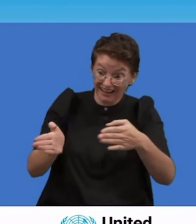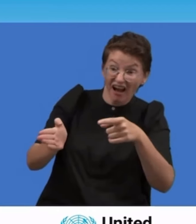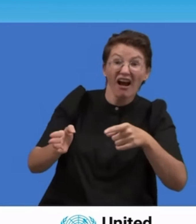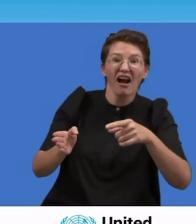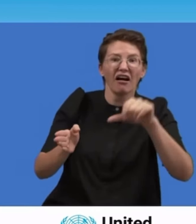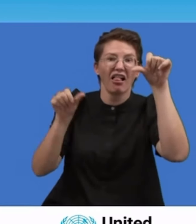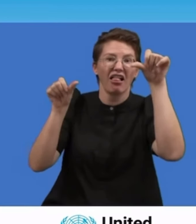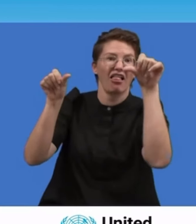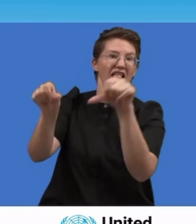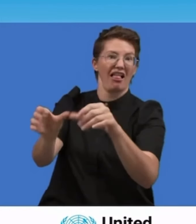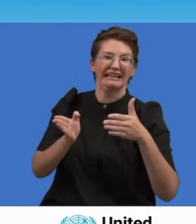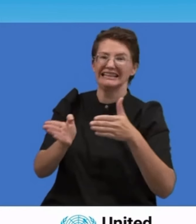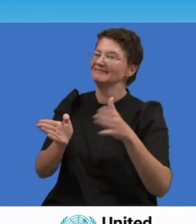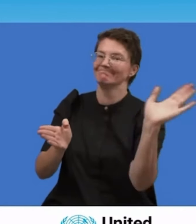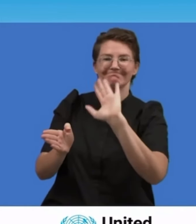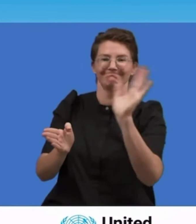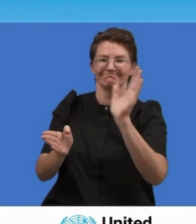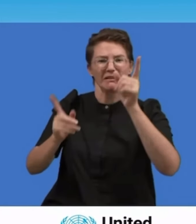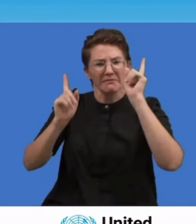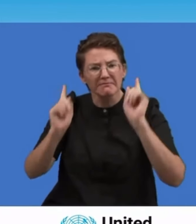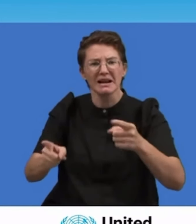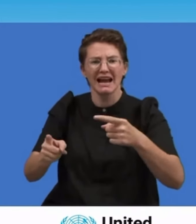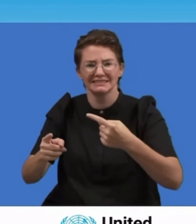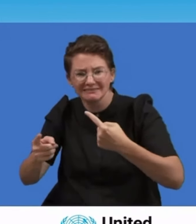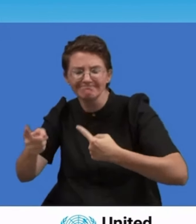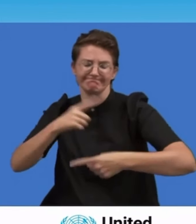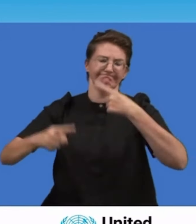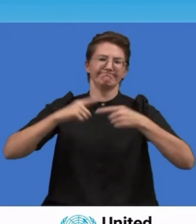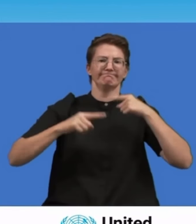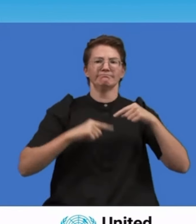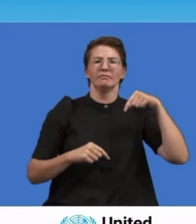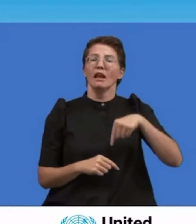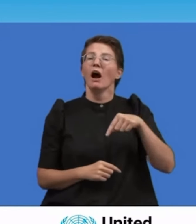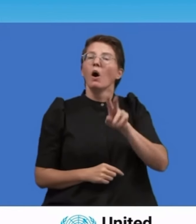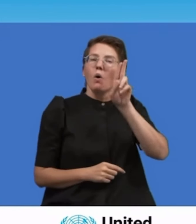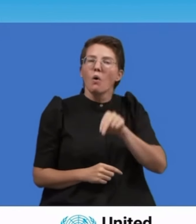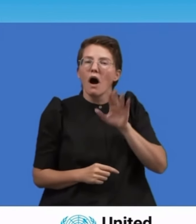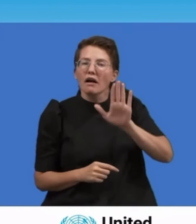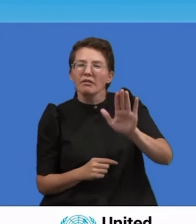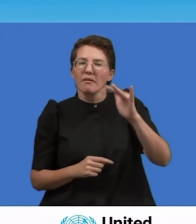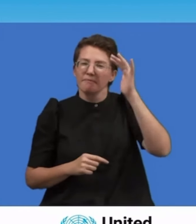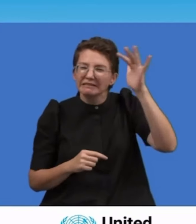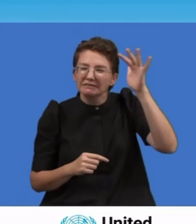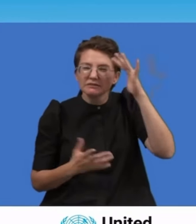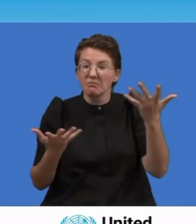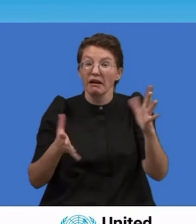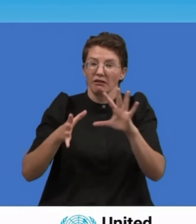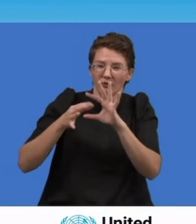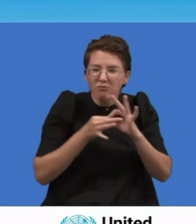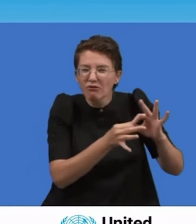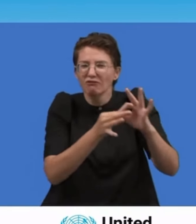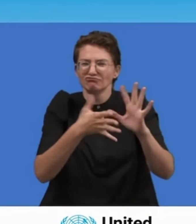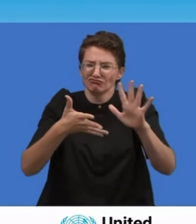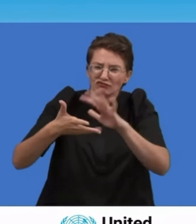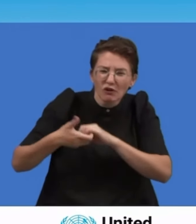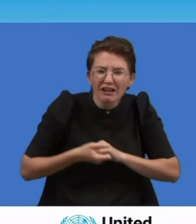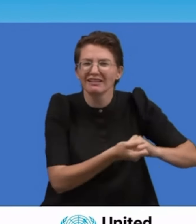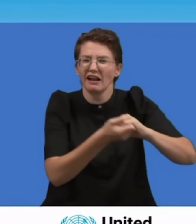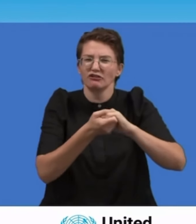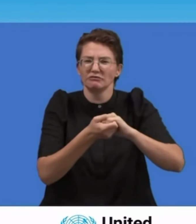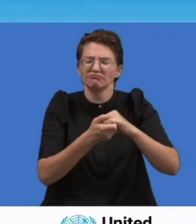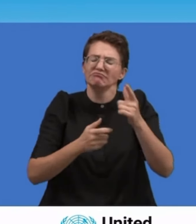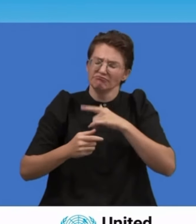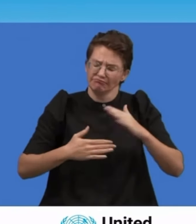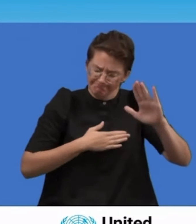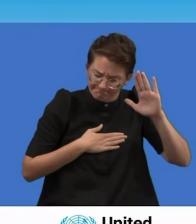existence. Africa, whilst contributing the least to global emissions, bears the heaviest burden.